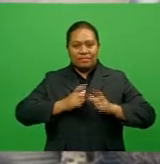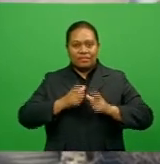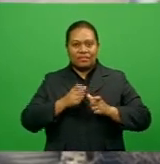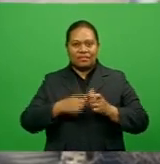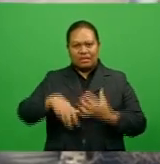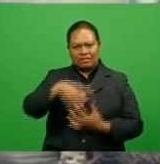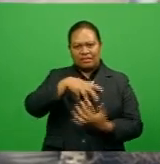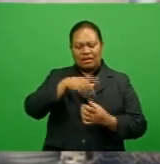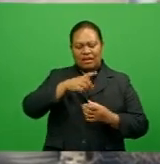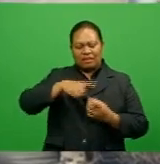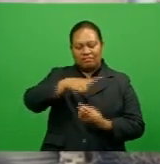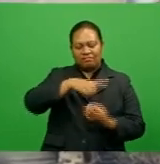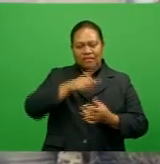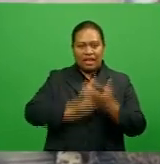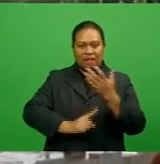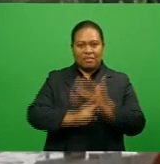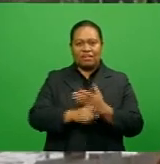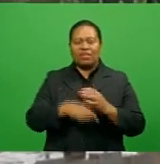in 2016.